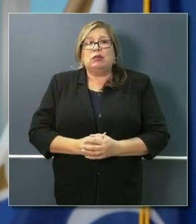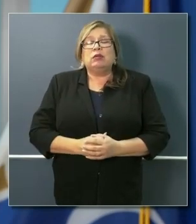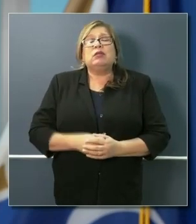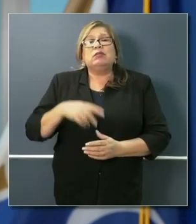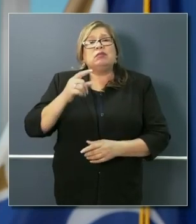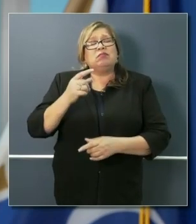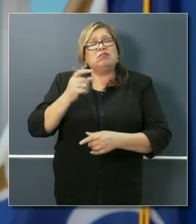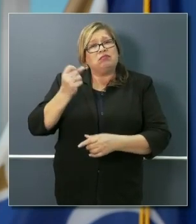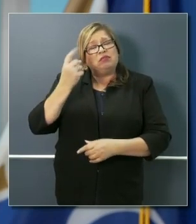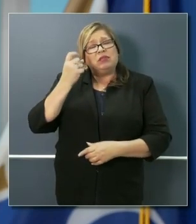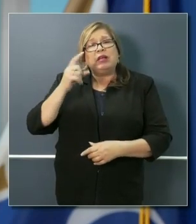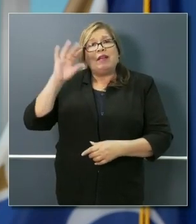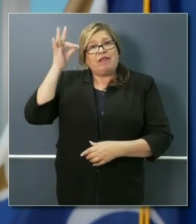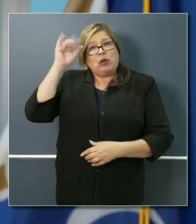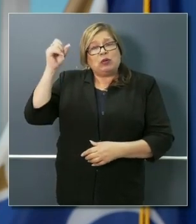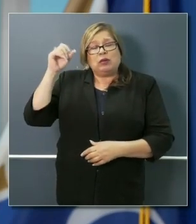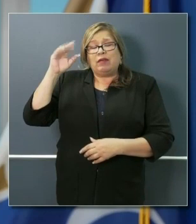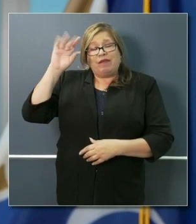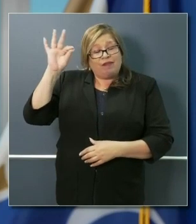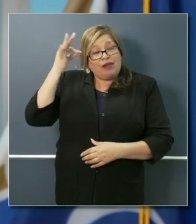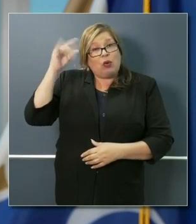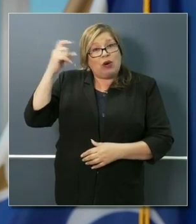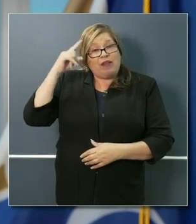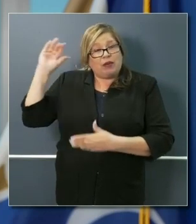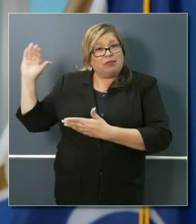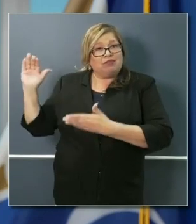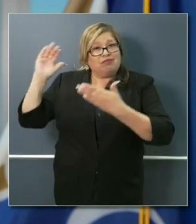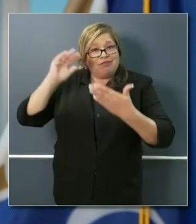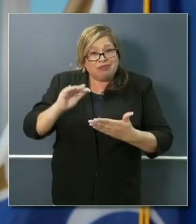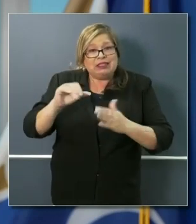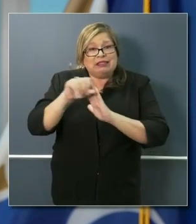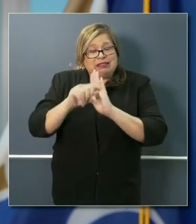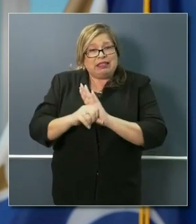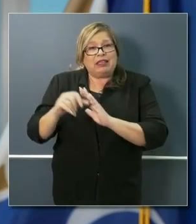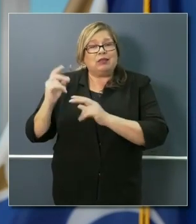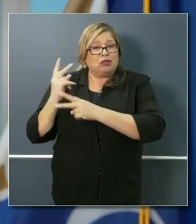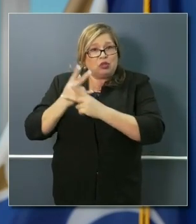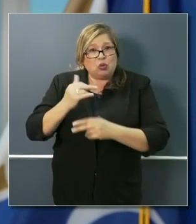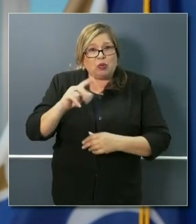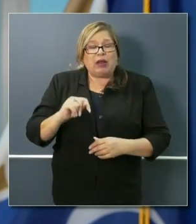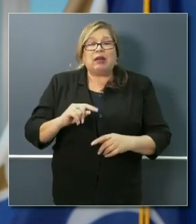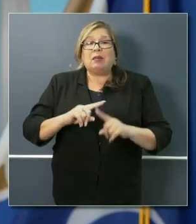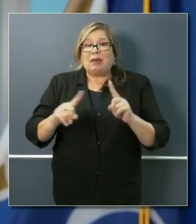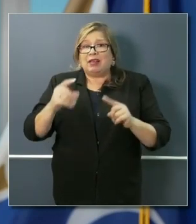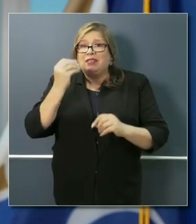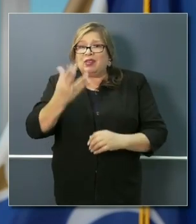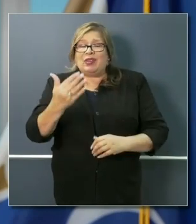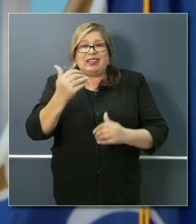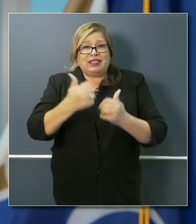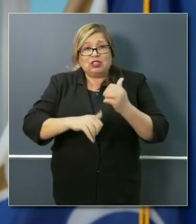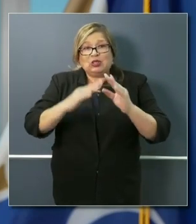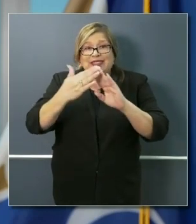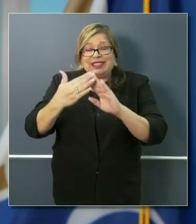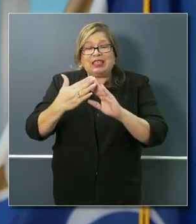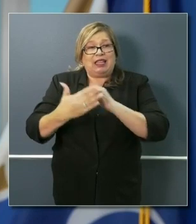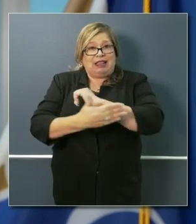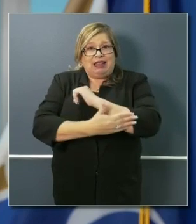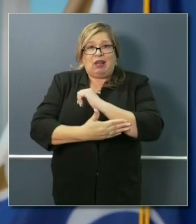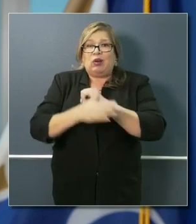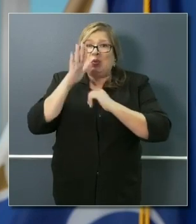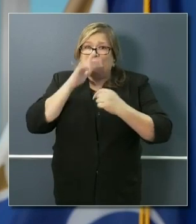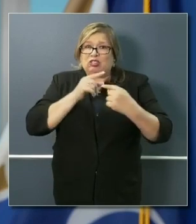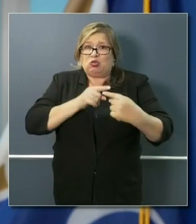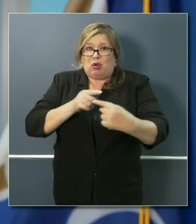by the federal stimulus in terms of the state block grants. Cities and counties, though, will continue to struggle and suffer. And